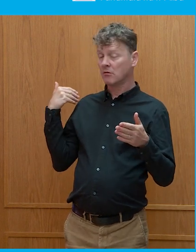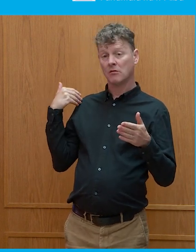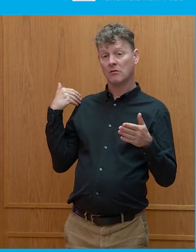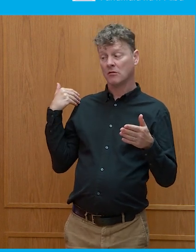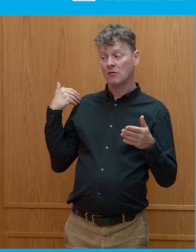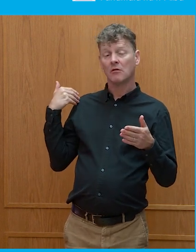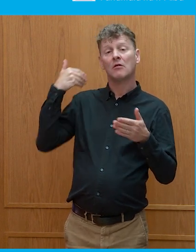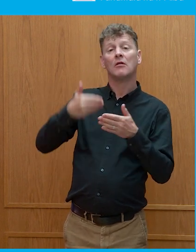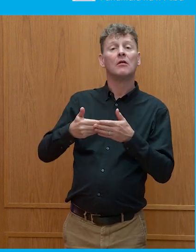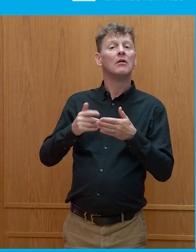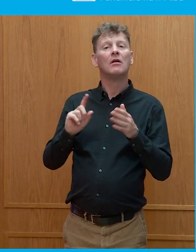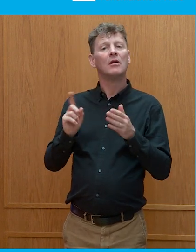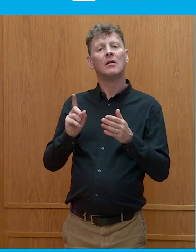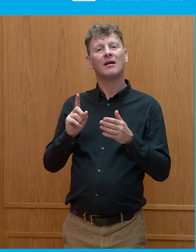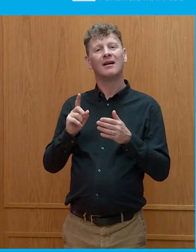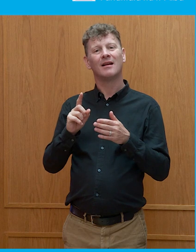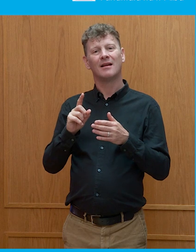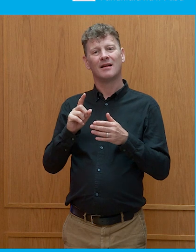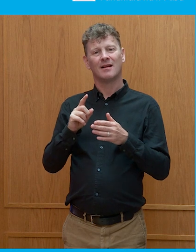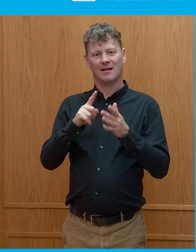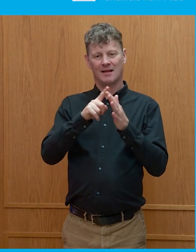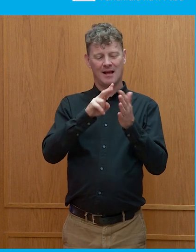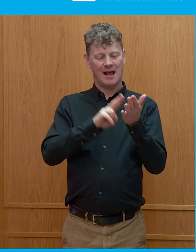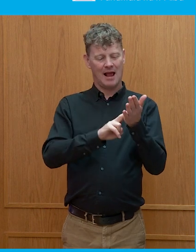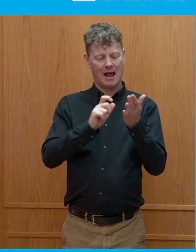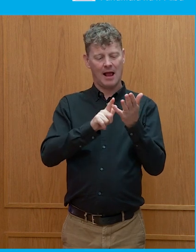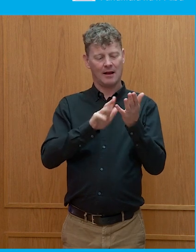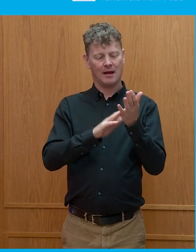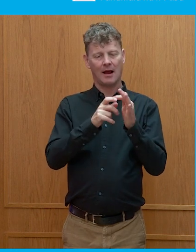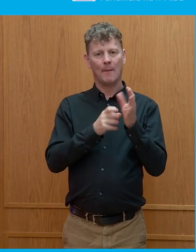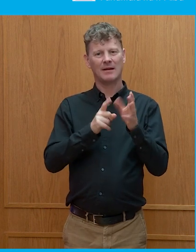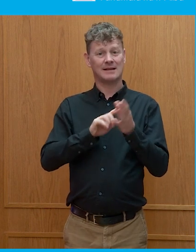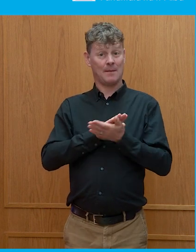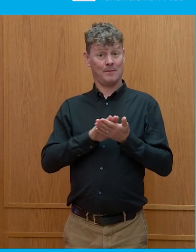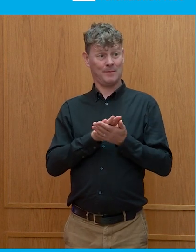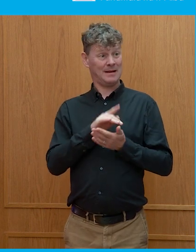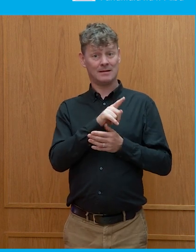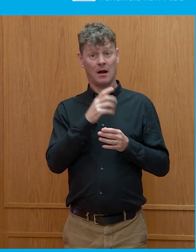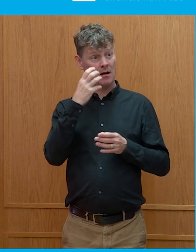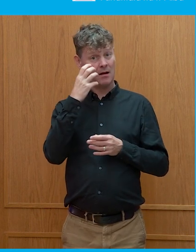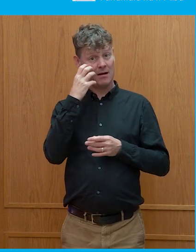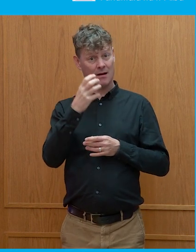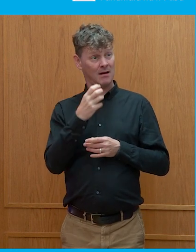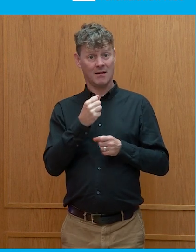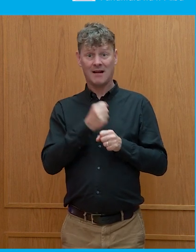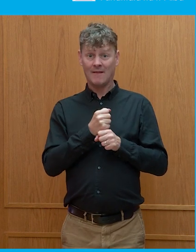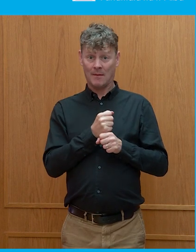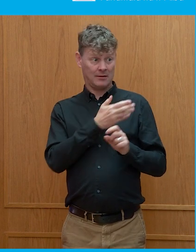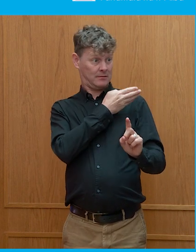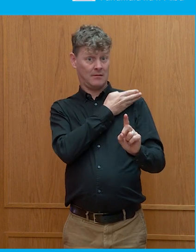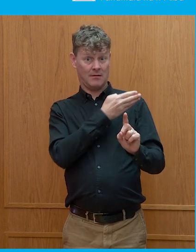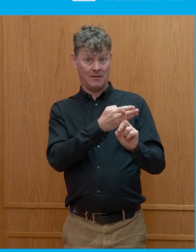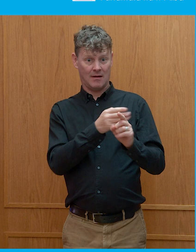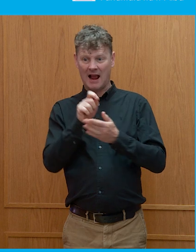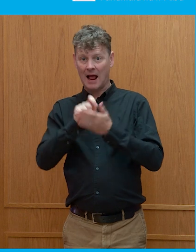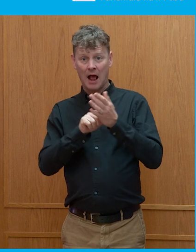is the impact of incumbency at this point. So it appears to be that incumbents are struggling. And I'm sure we'll come on and talk